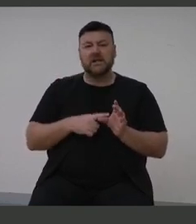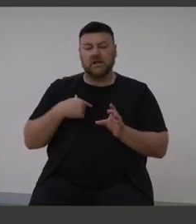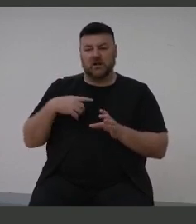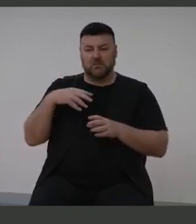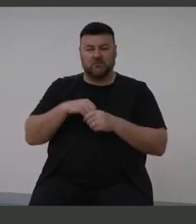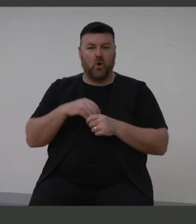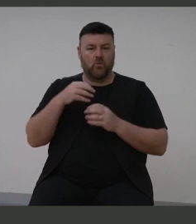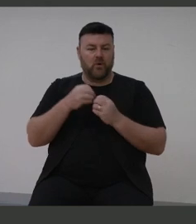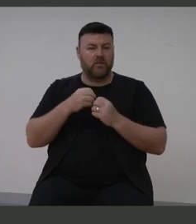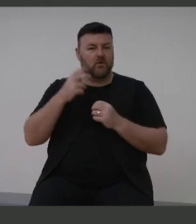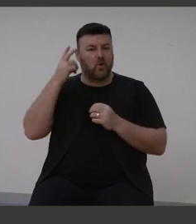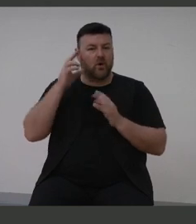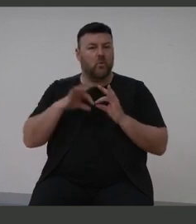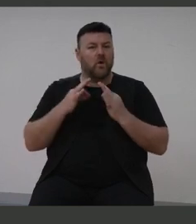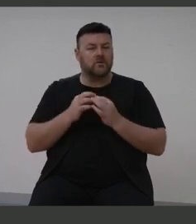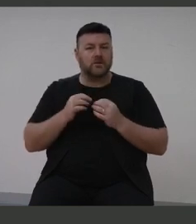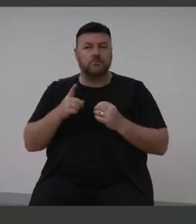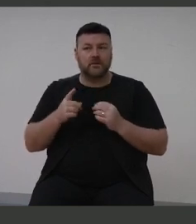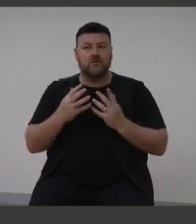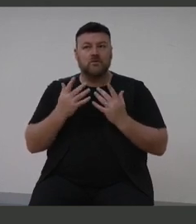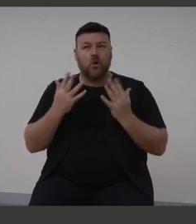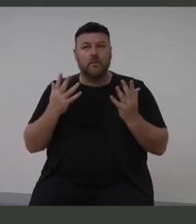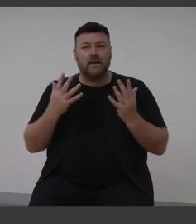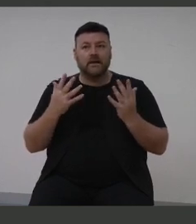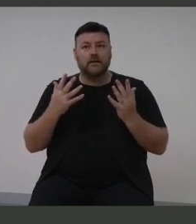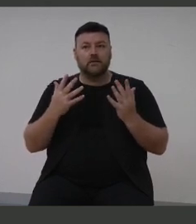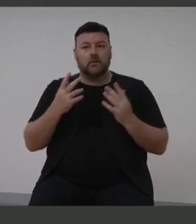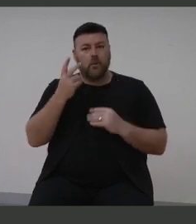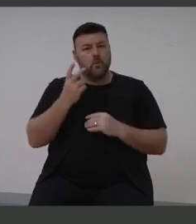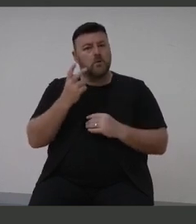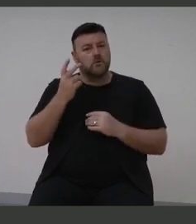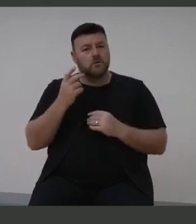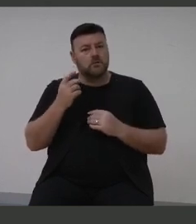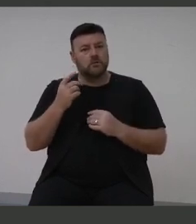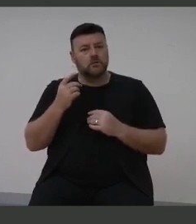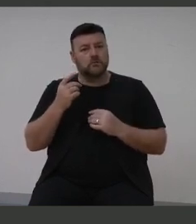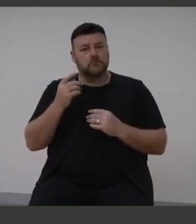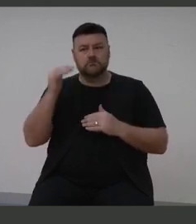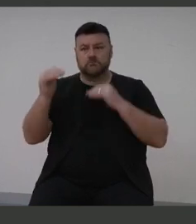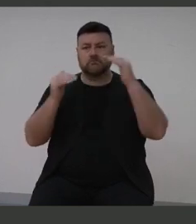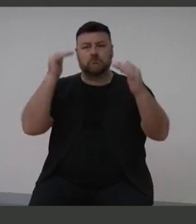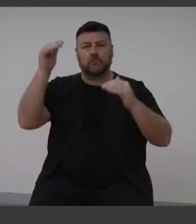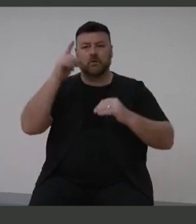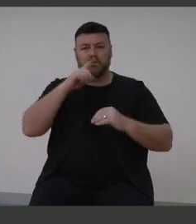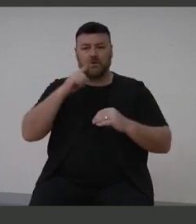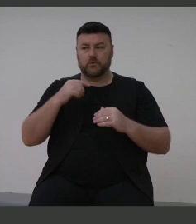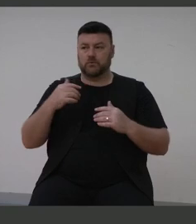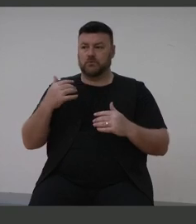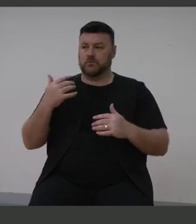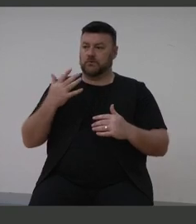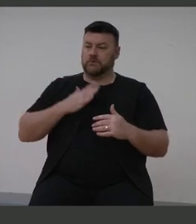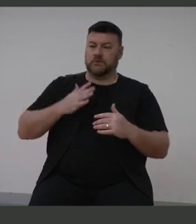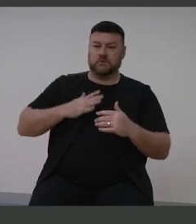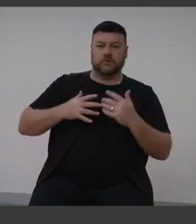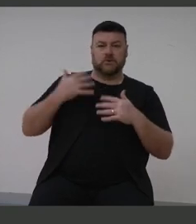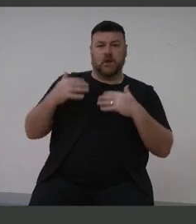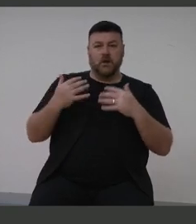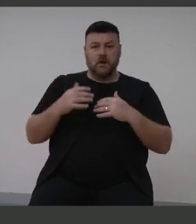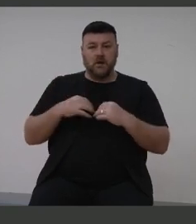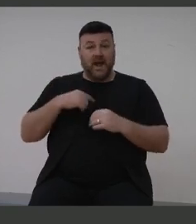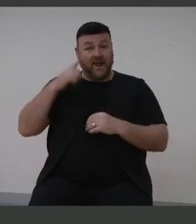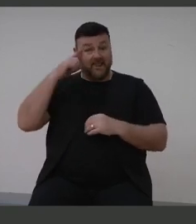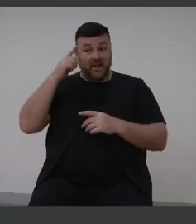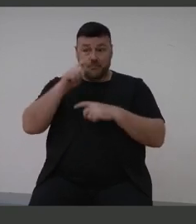of Cochlear is that there are so many older people around Australia that are suffering because they think when they get to